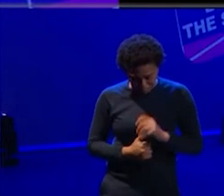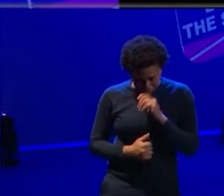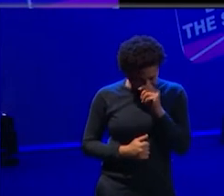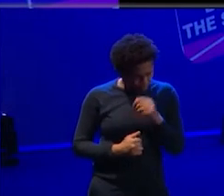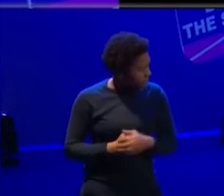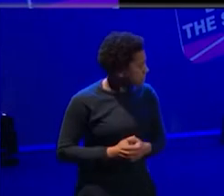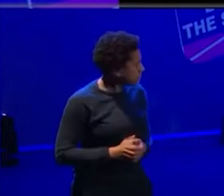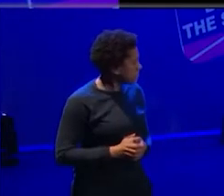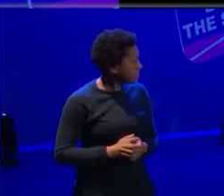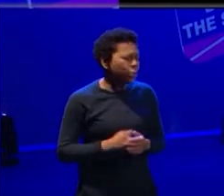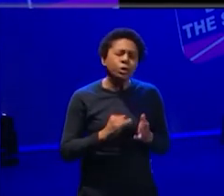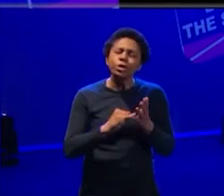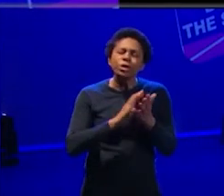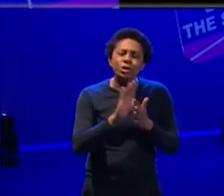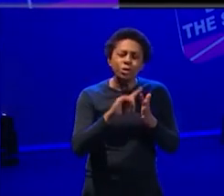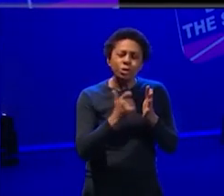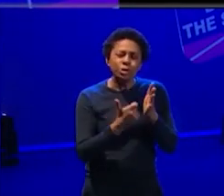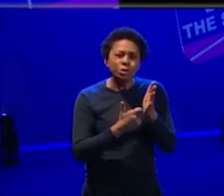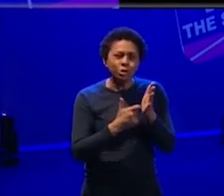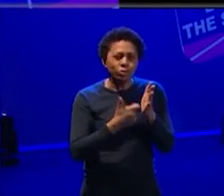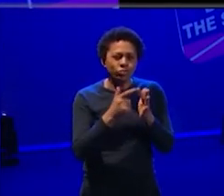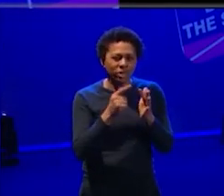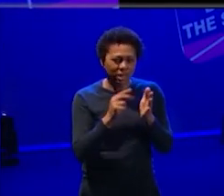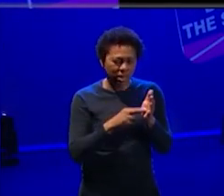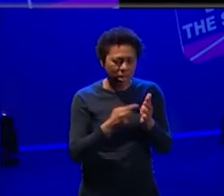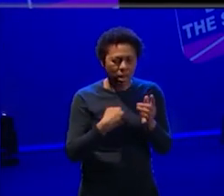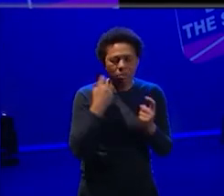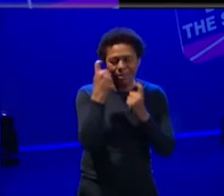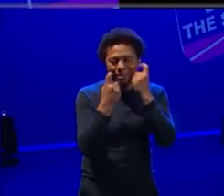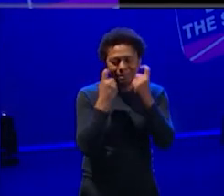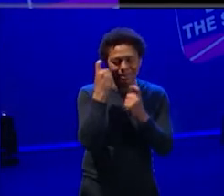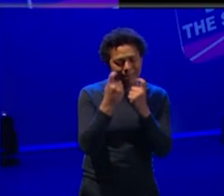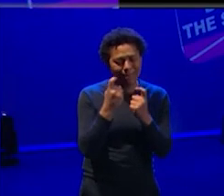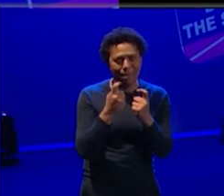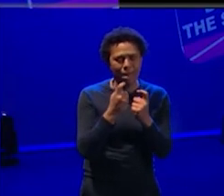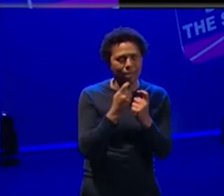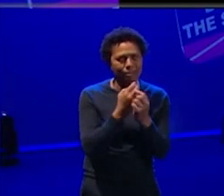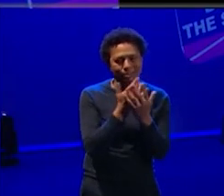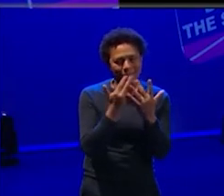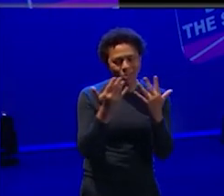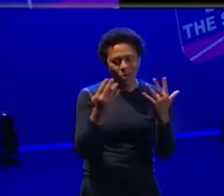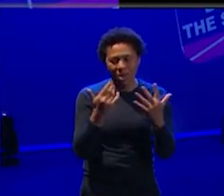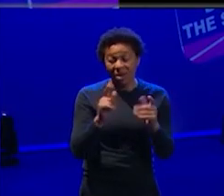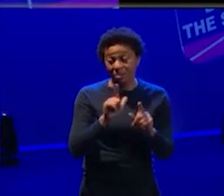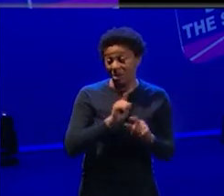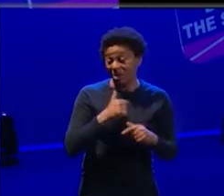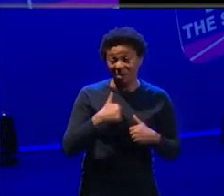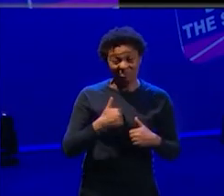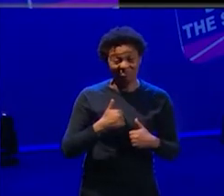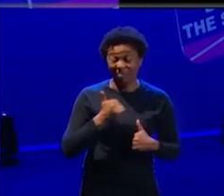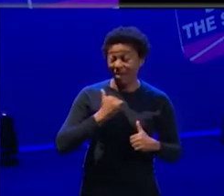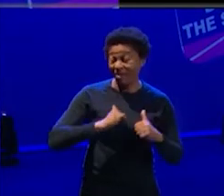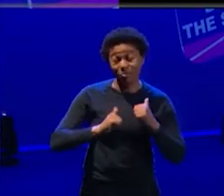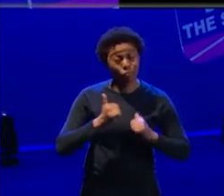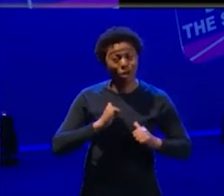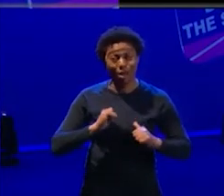mine is really hard. I think I was thinking of so many different ones because I'm definitely proud of everything that I would say taking part I've done, particularly